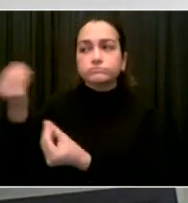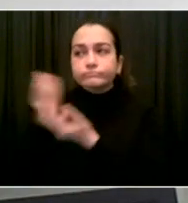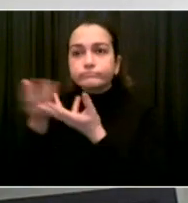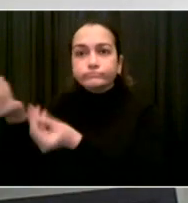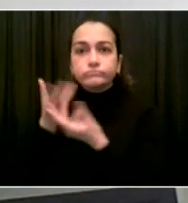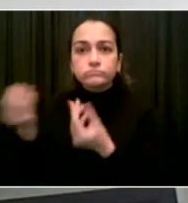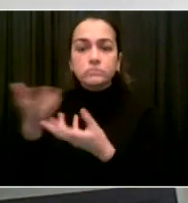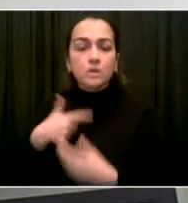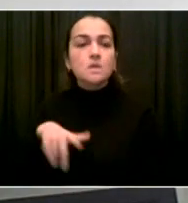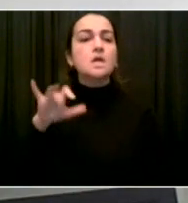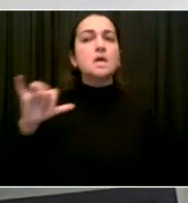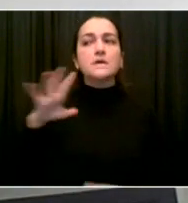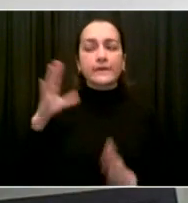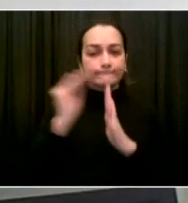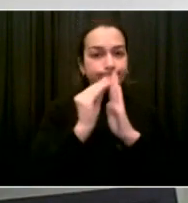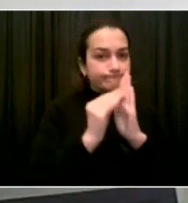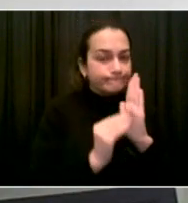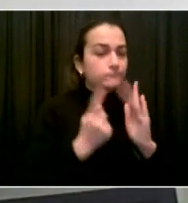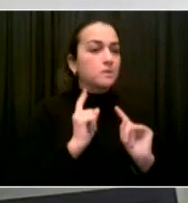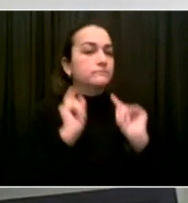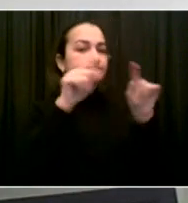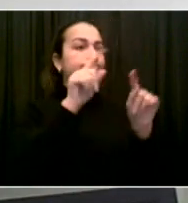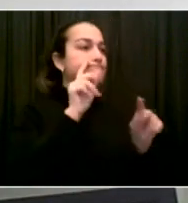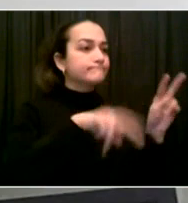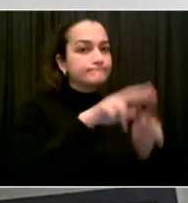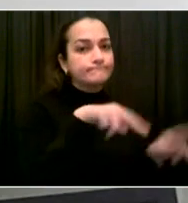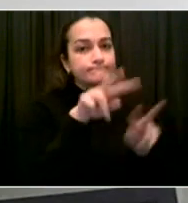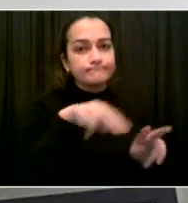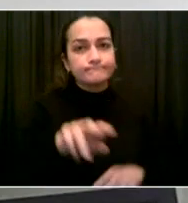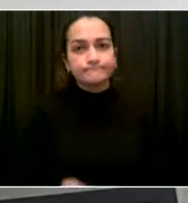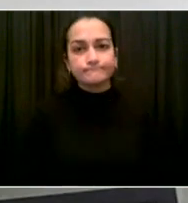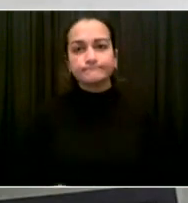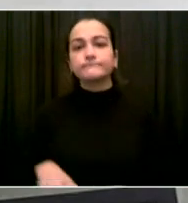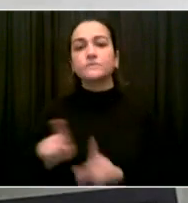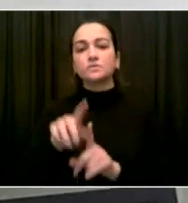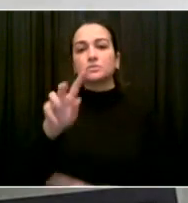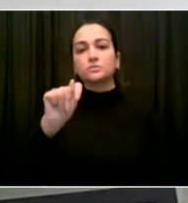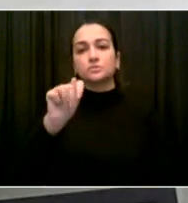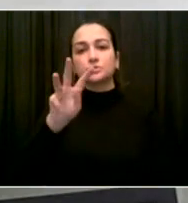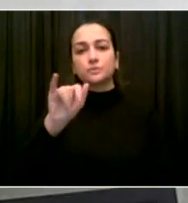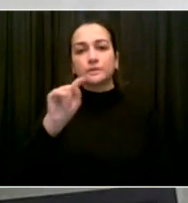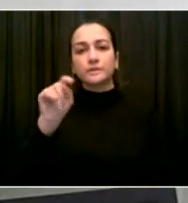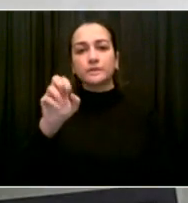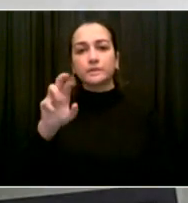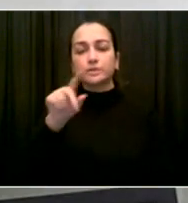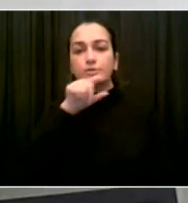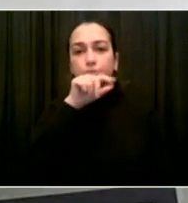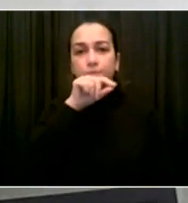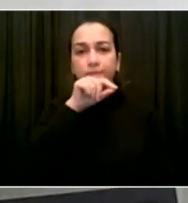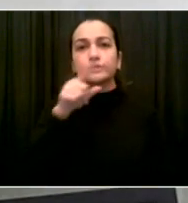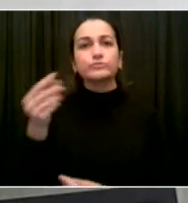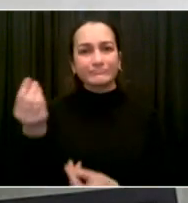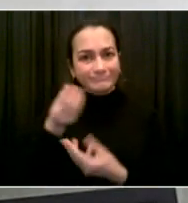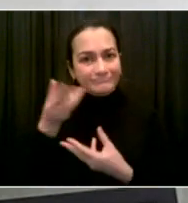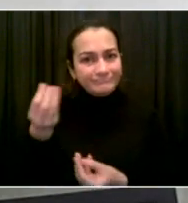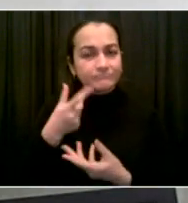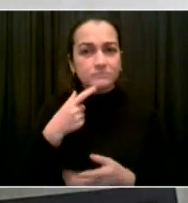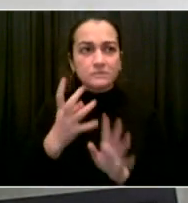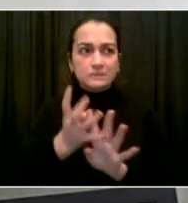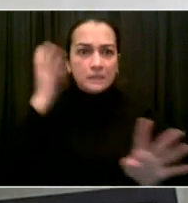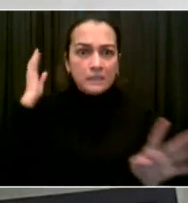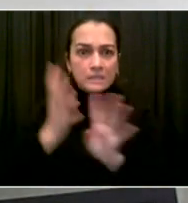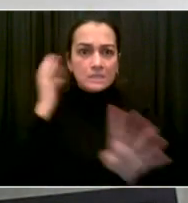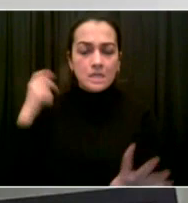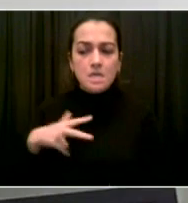predict demand. We do our best. But sometimes a particular community feels at risk, and they go for